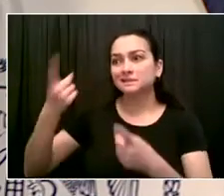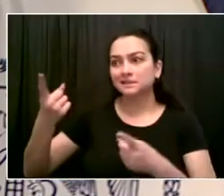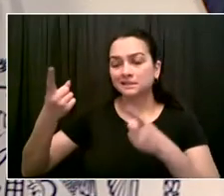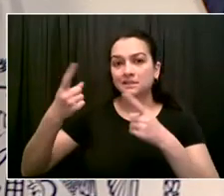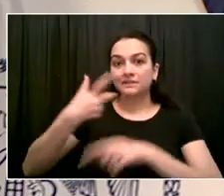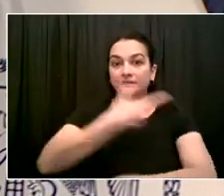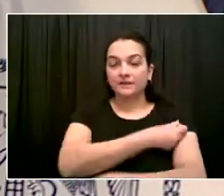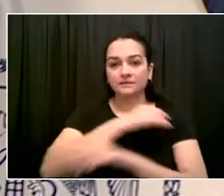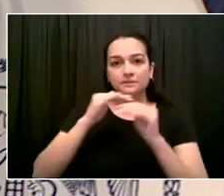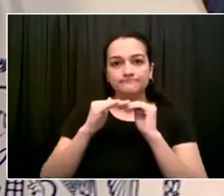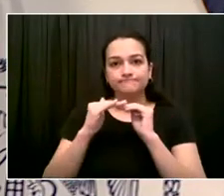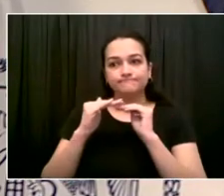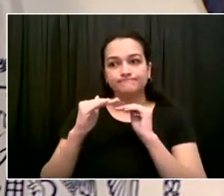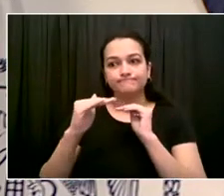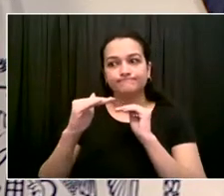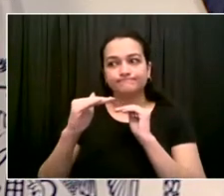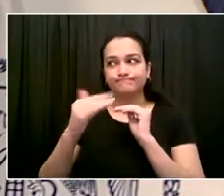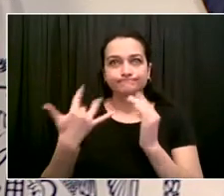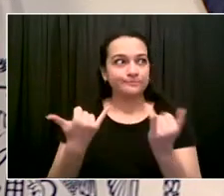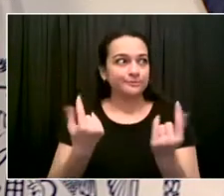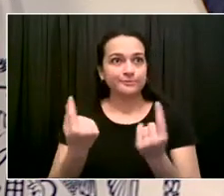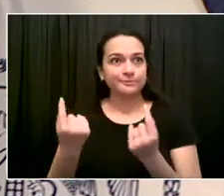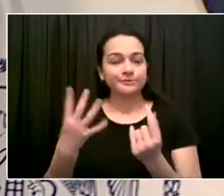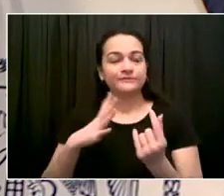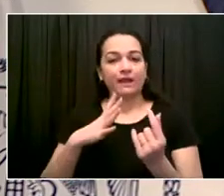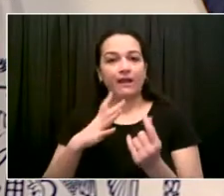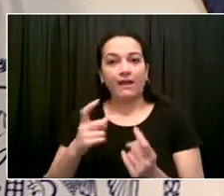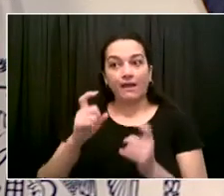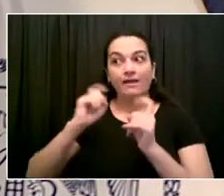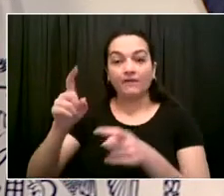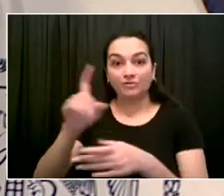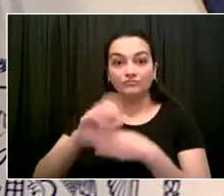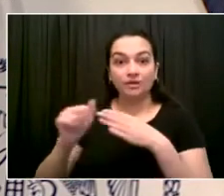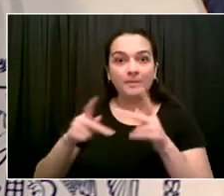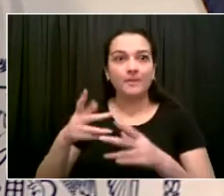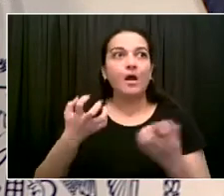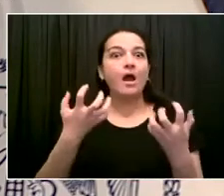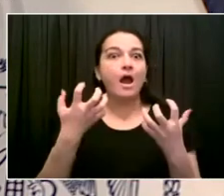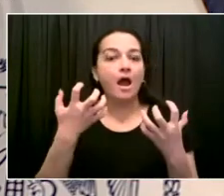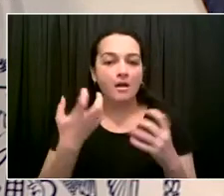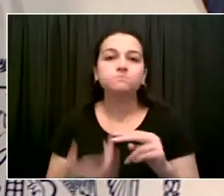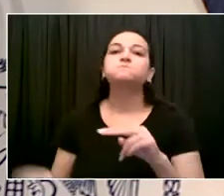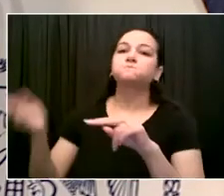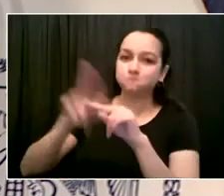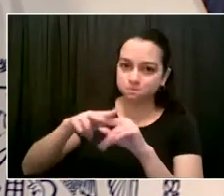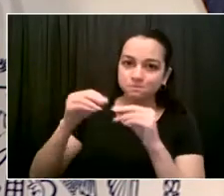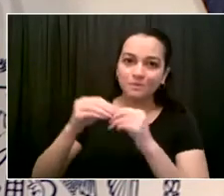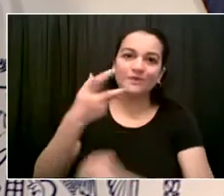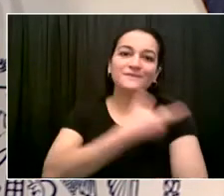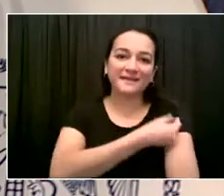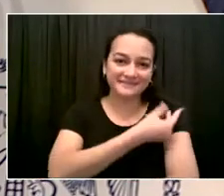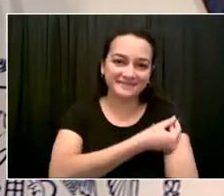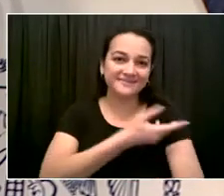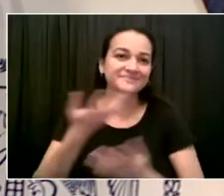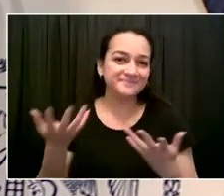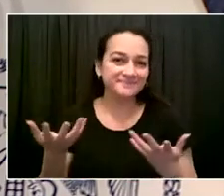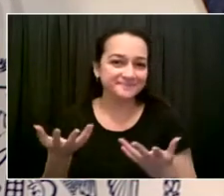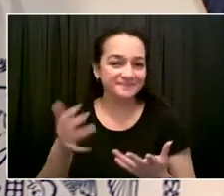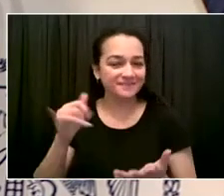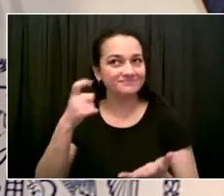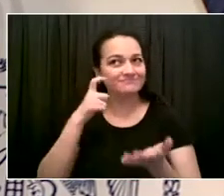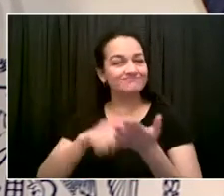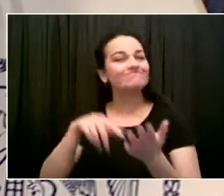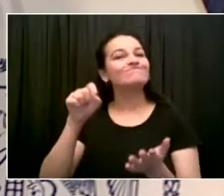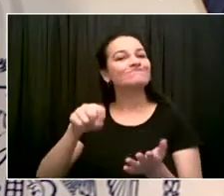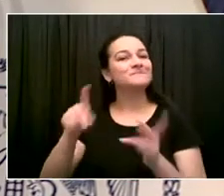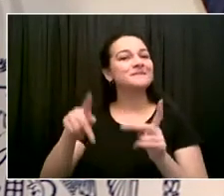one hand, and it's growing mandates on the other hand. The mandates that the city has created for our own workforce, which are